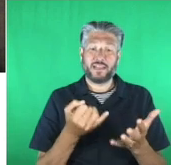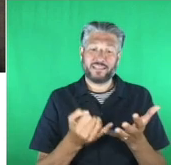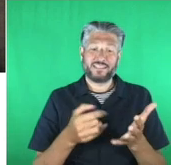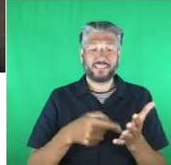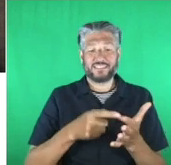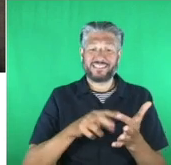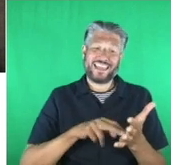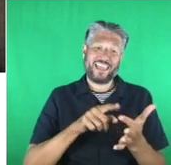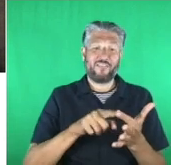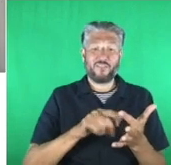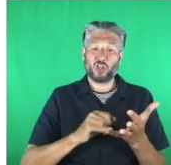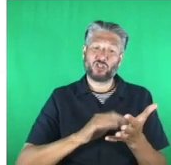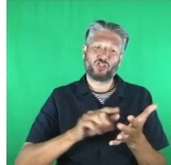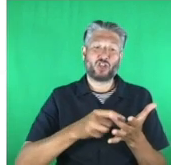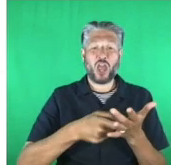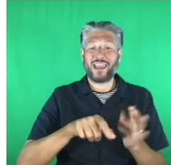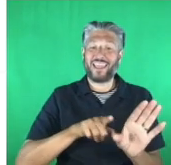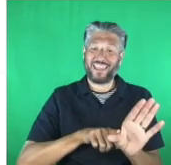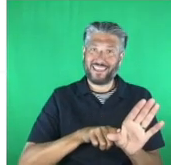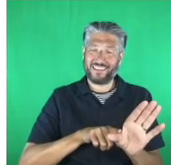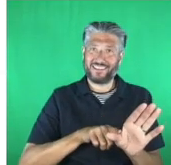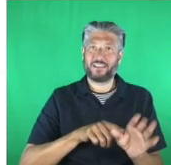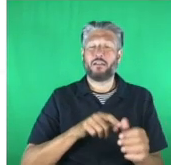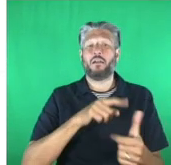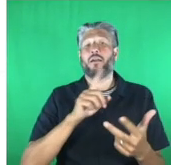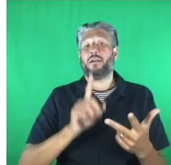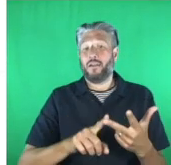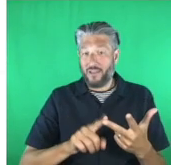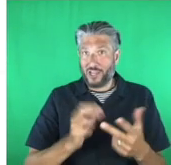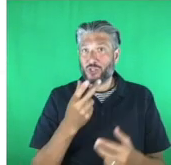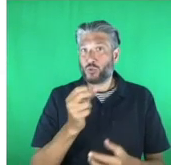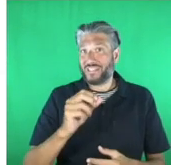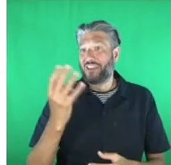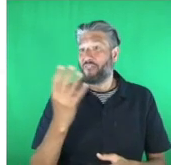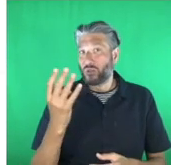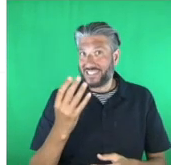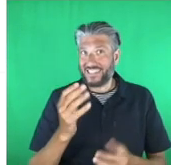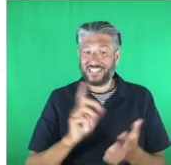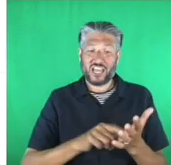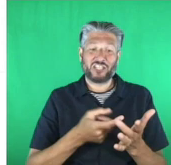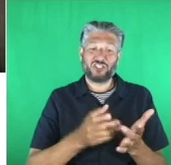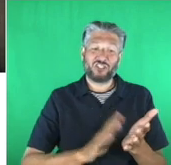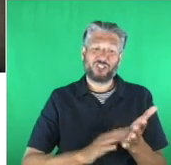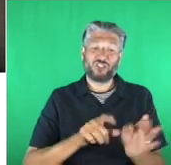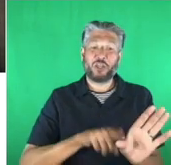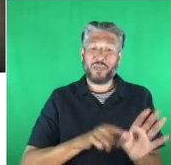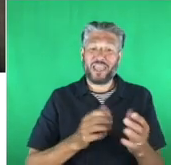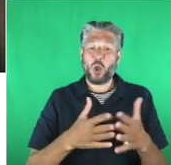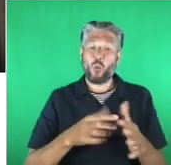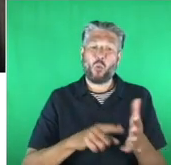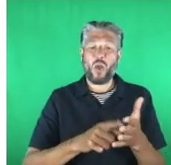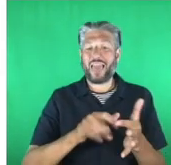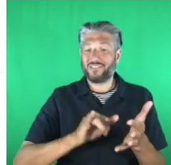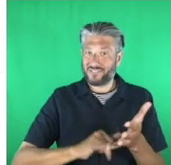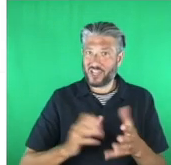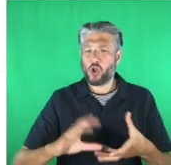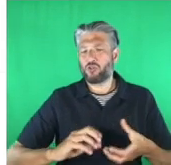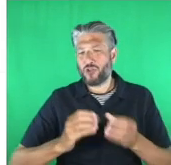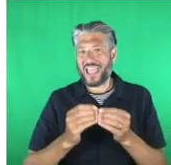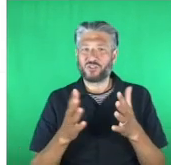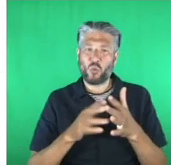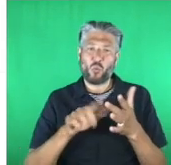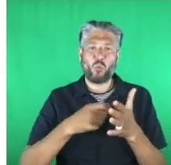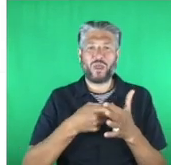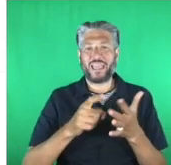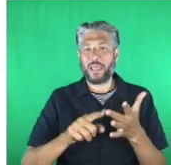In 2014, I had the privilege of meeting and talking to Jimmy Wales, the creator of Wikipedia. In 2015, we've mentioned this